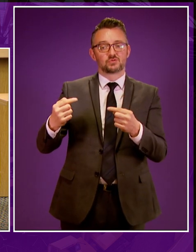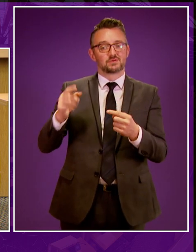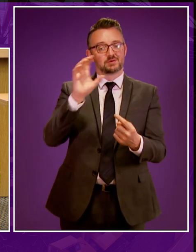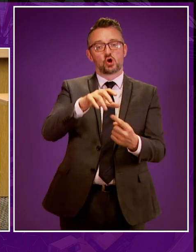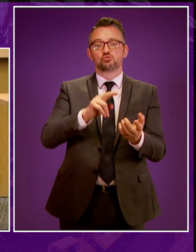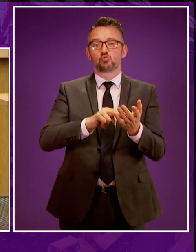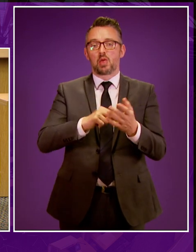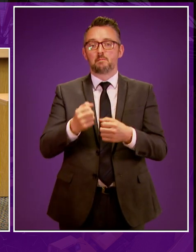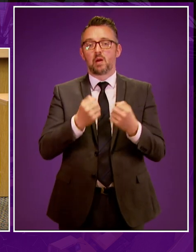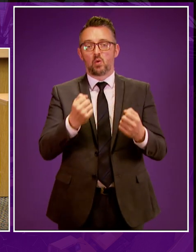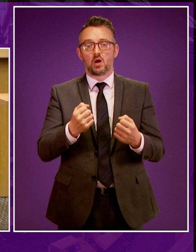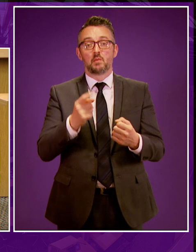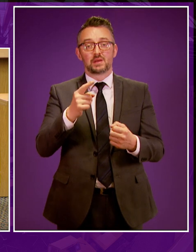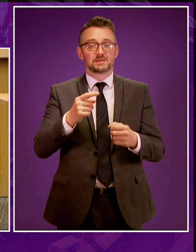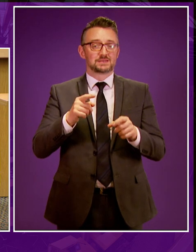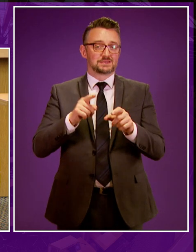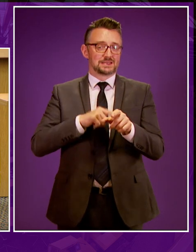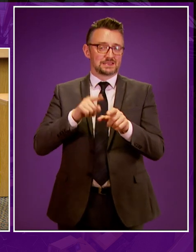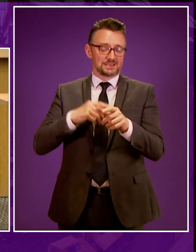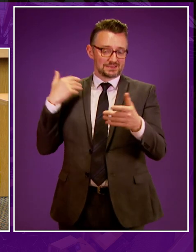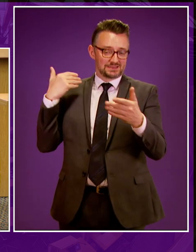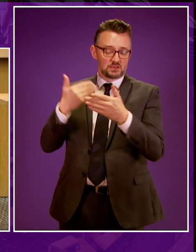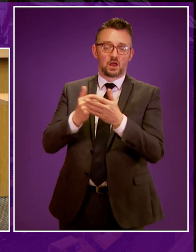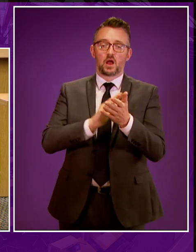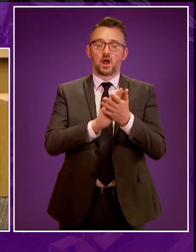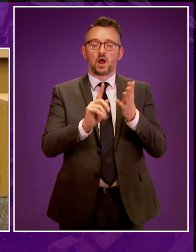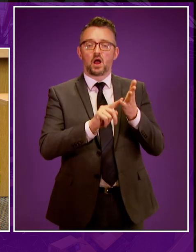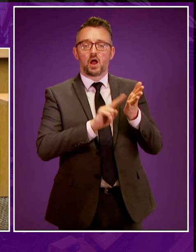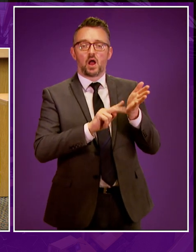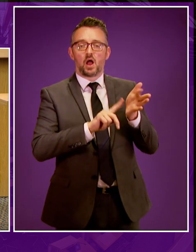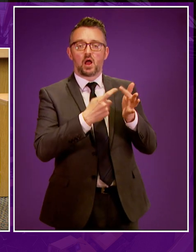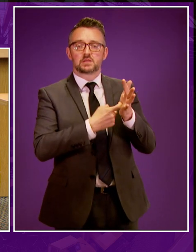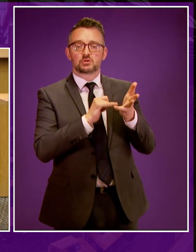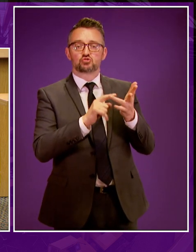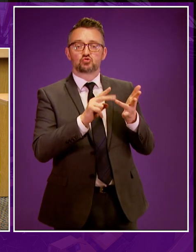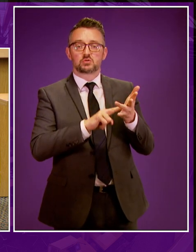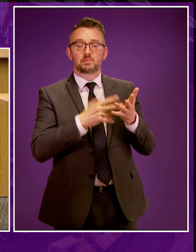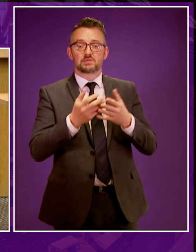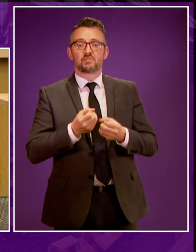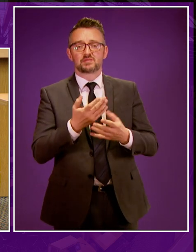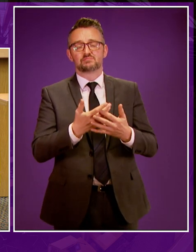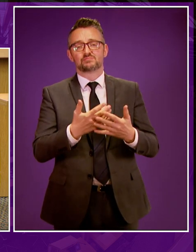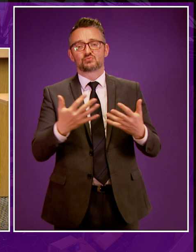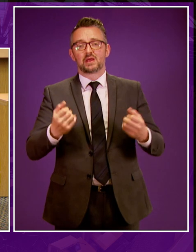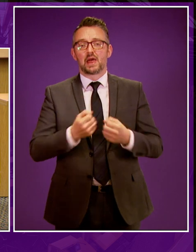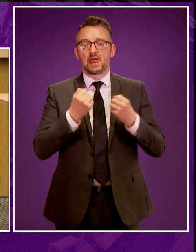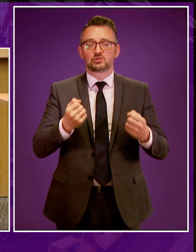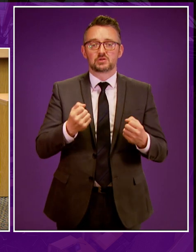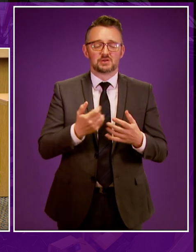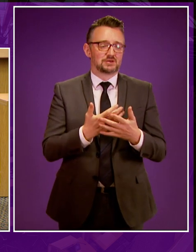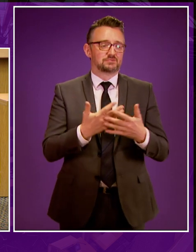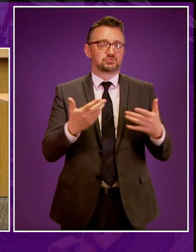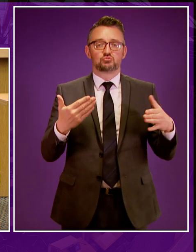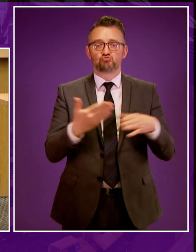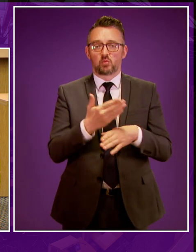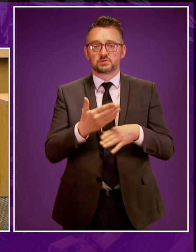very existence. But over the decades, Hunterston has provided Scotland a high volume of energy, a high number of high-quality jobs,